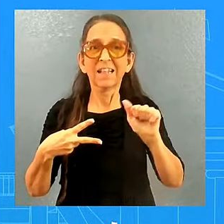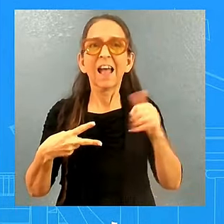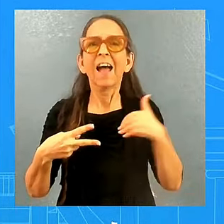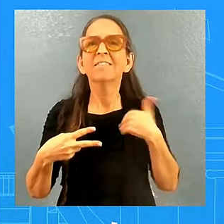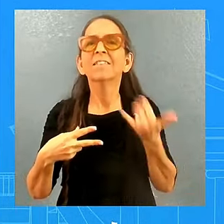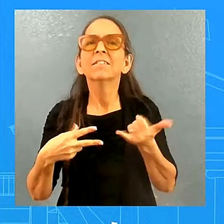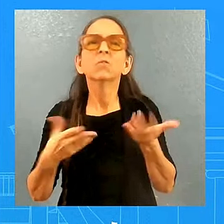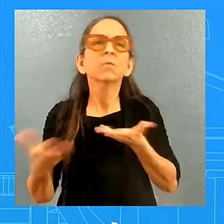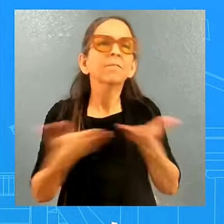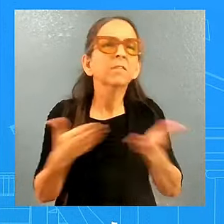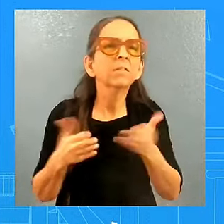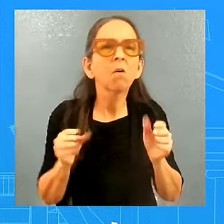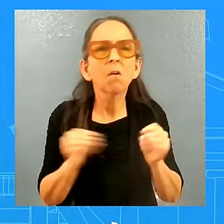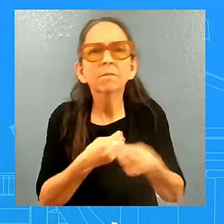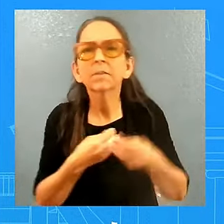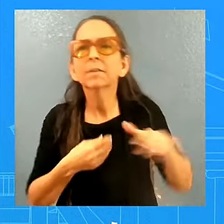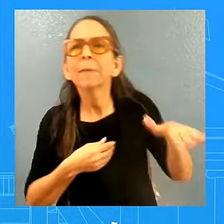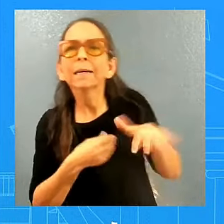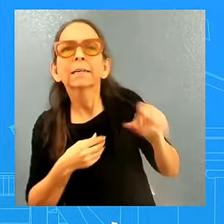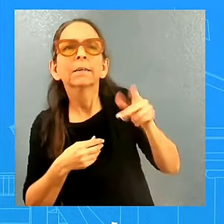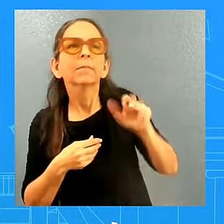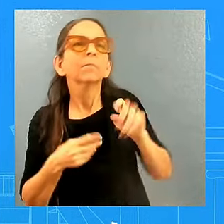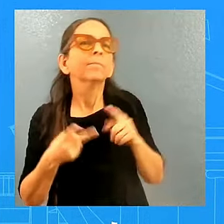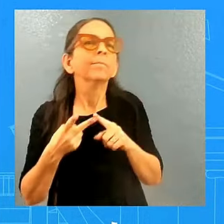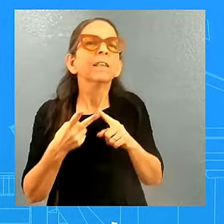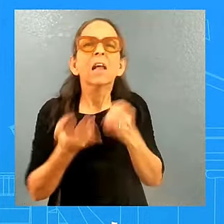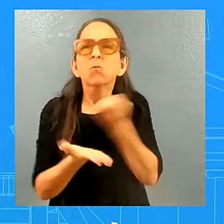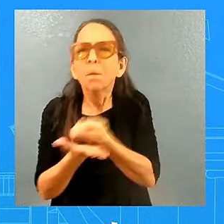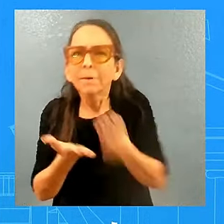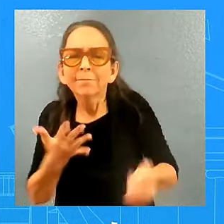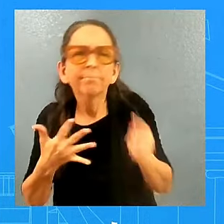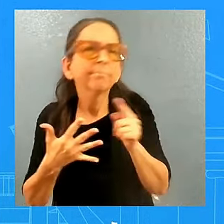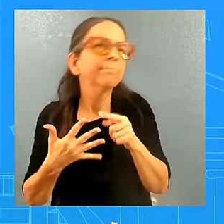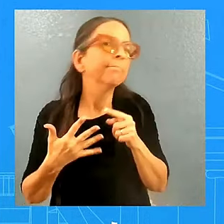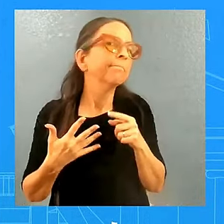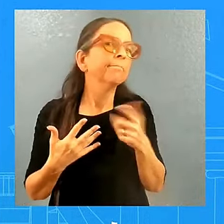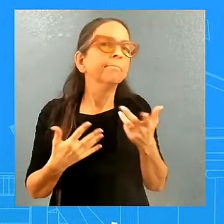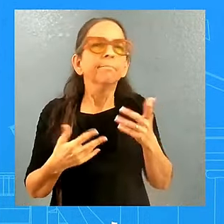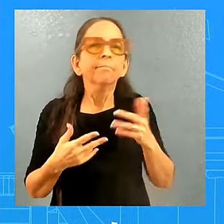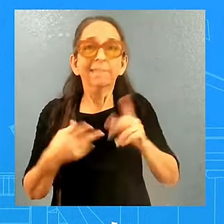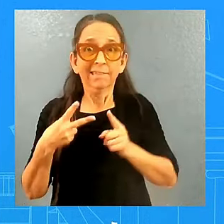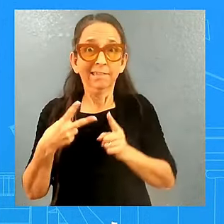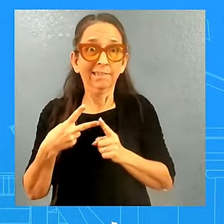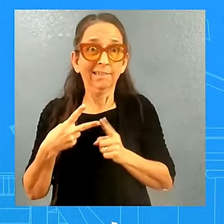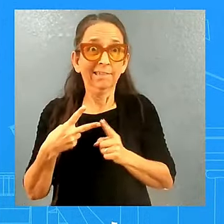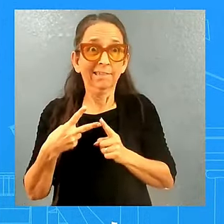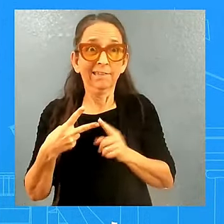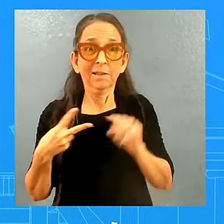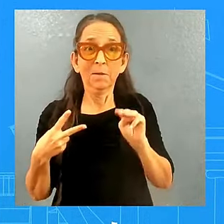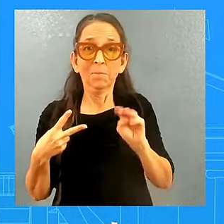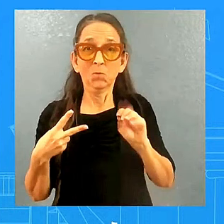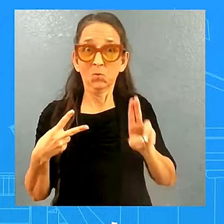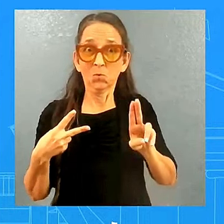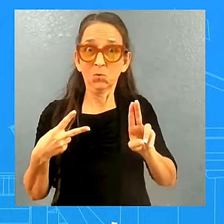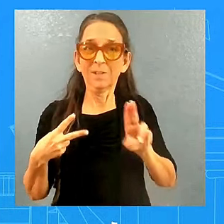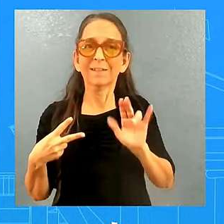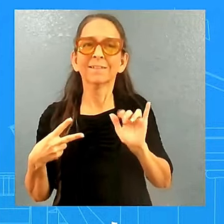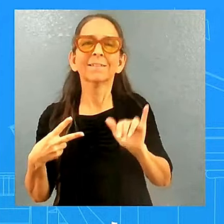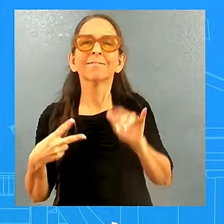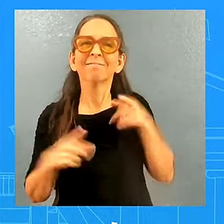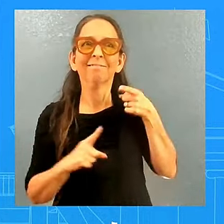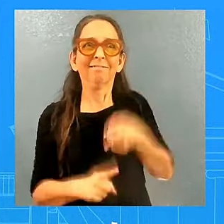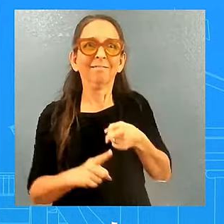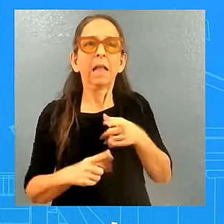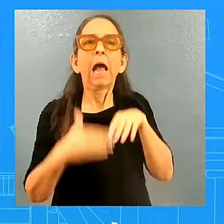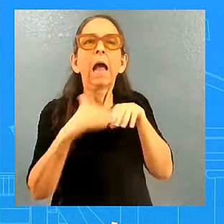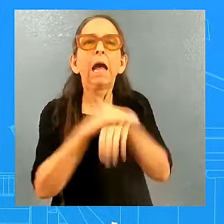equipment and supplies. And then the second MOU is with the White House, which outlines access to agency employees, facilitates some